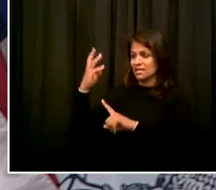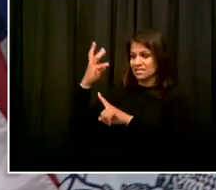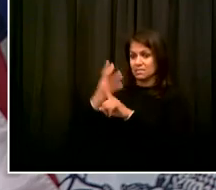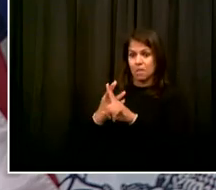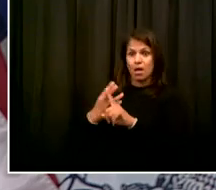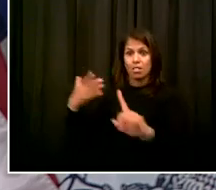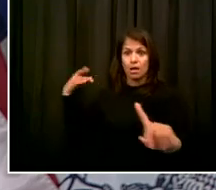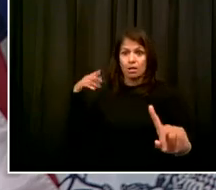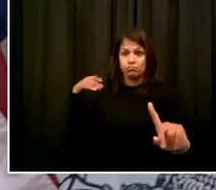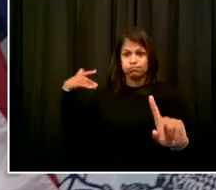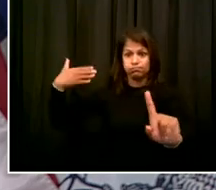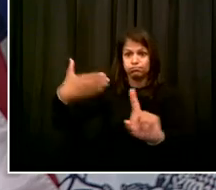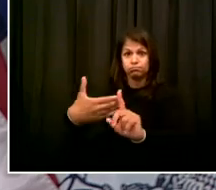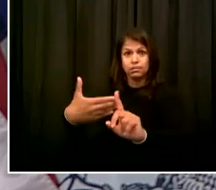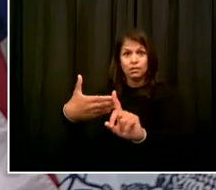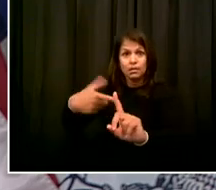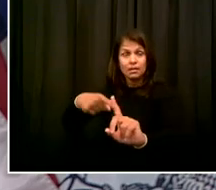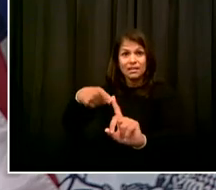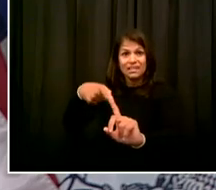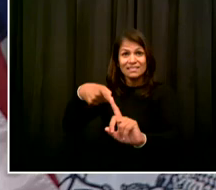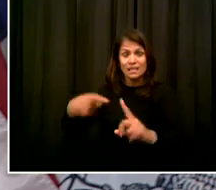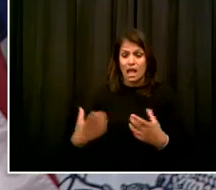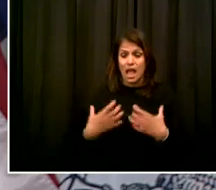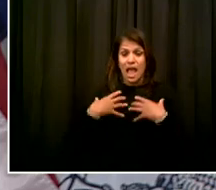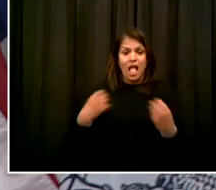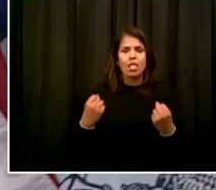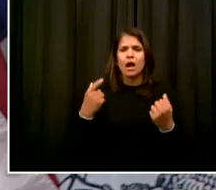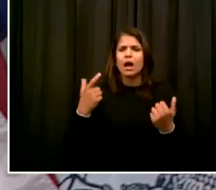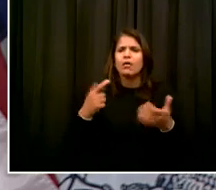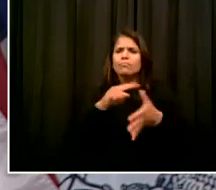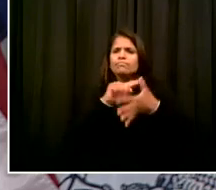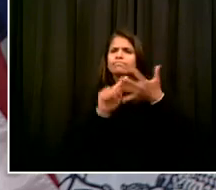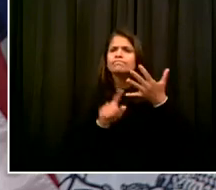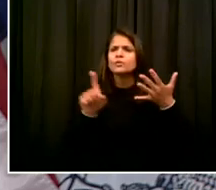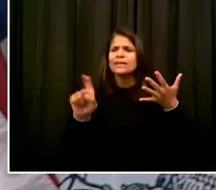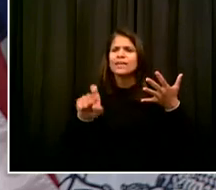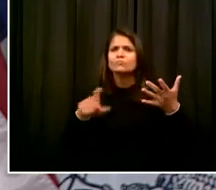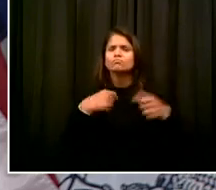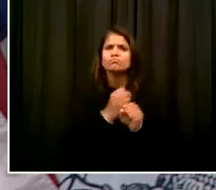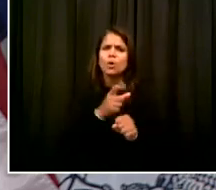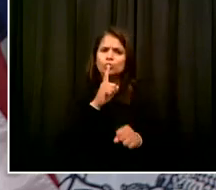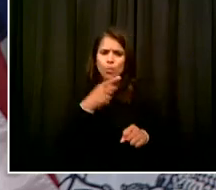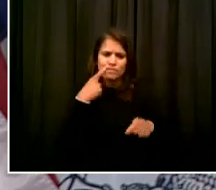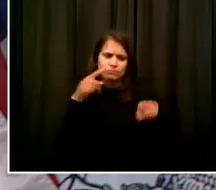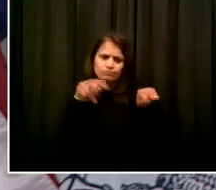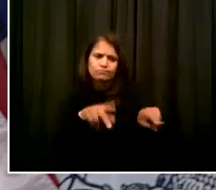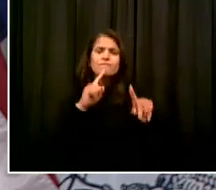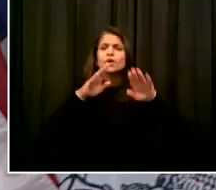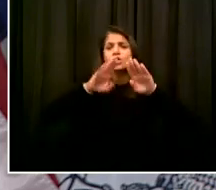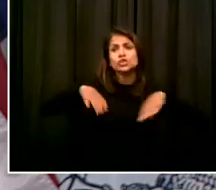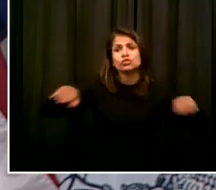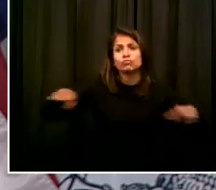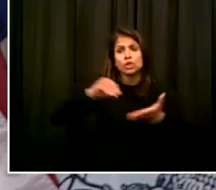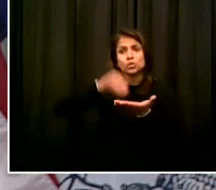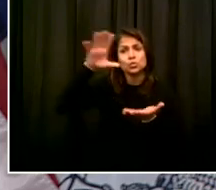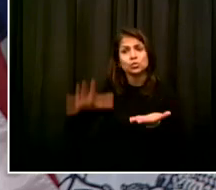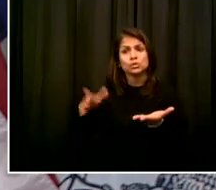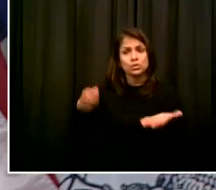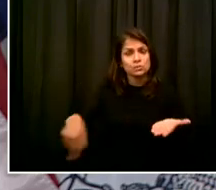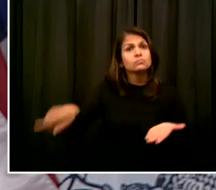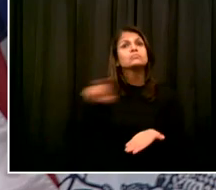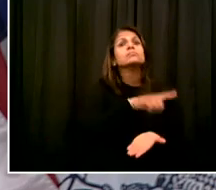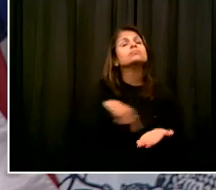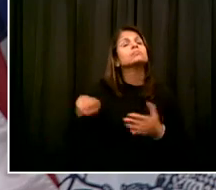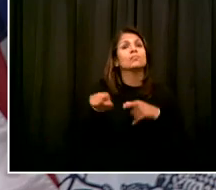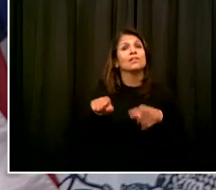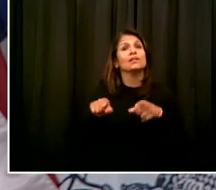communities, starting with our kids. And we have to remember that there is no health without mental health, something our first